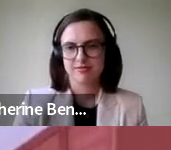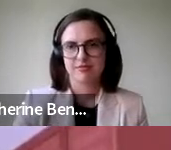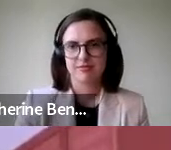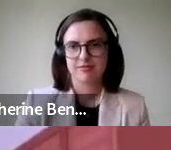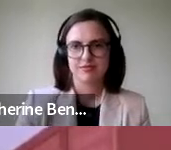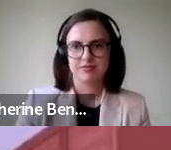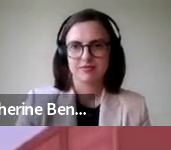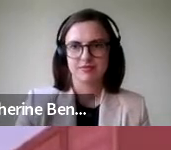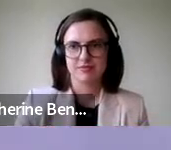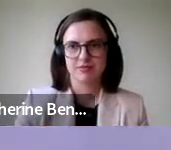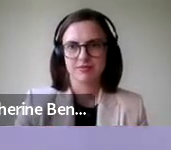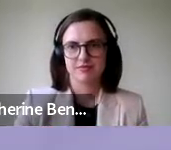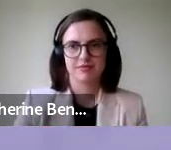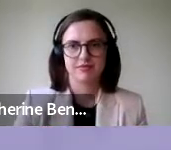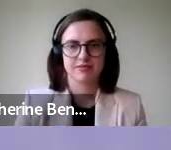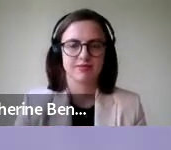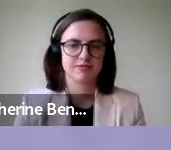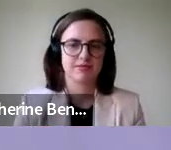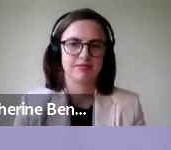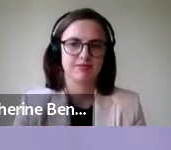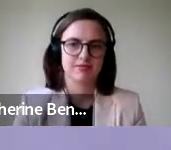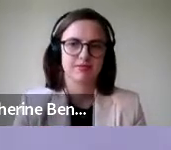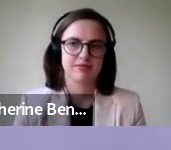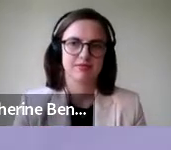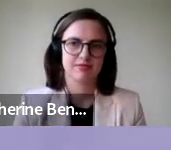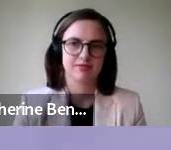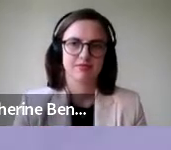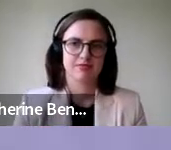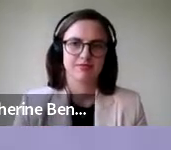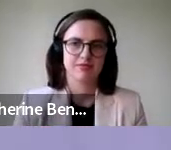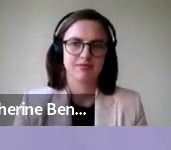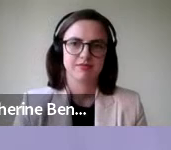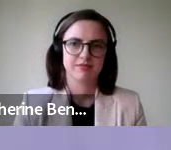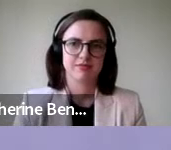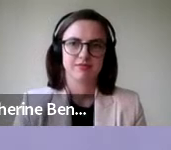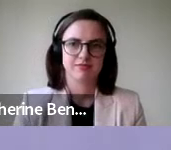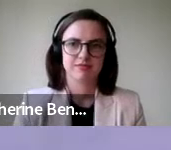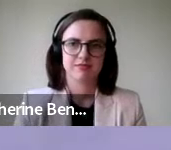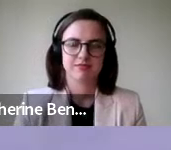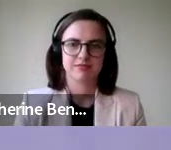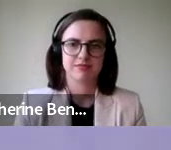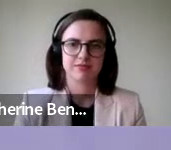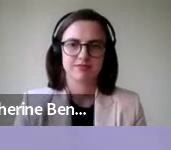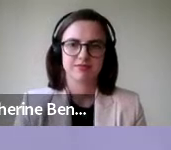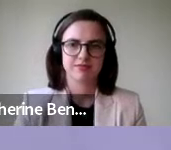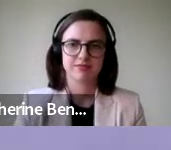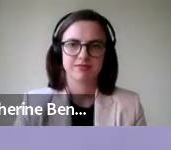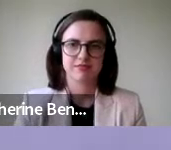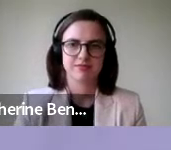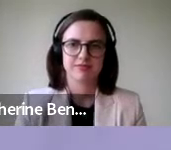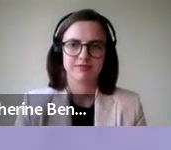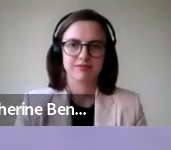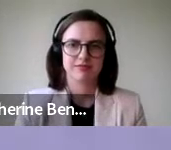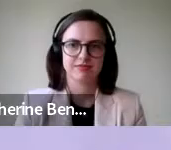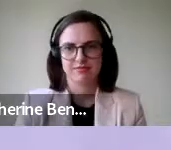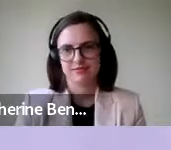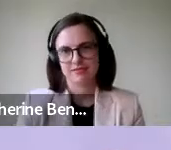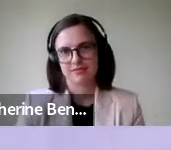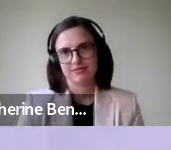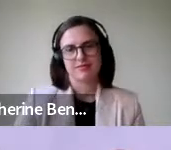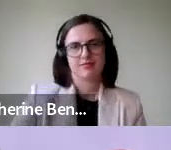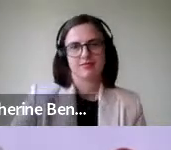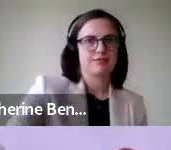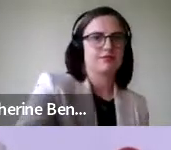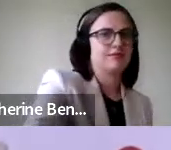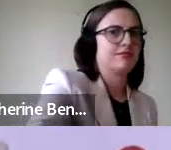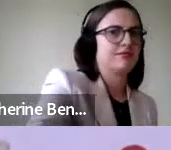through their code of conduct? That means your high school principal has the right to confiscate your device if they think the necessary factors have been met. You